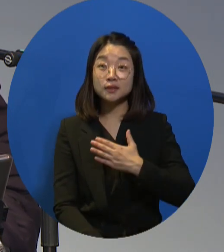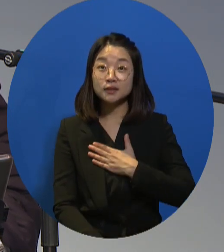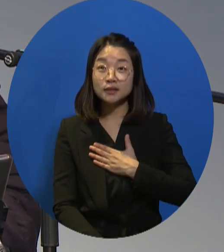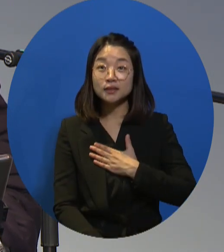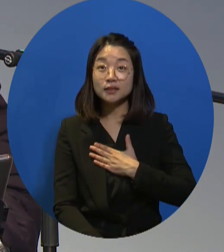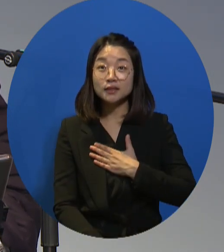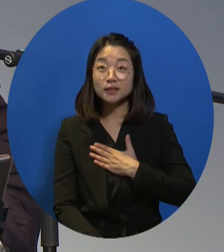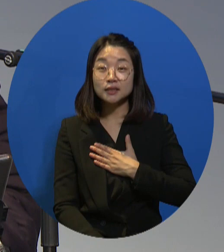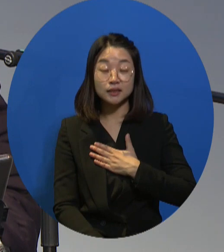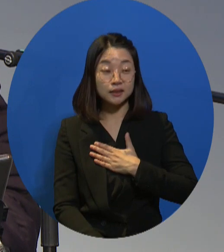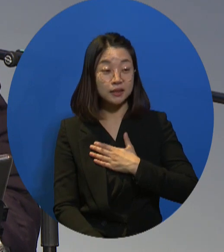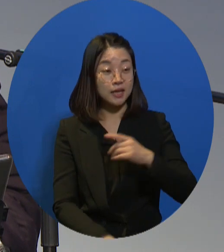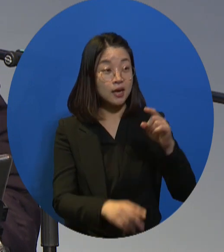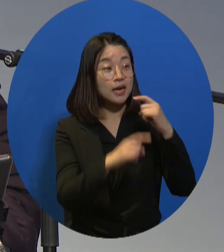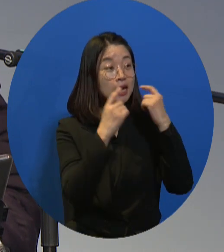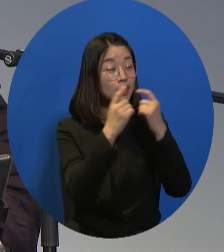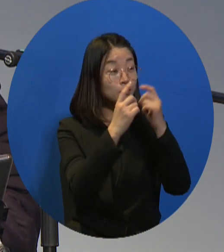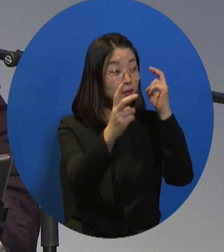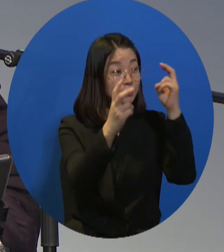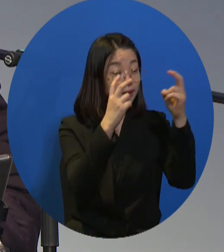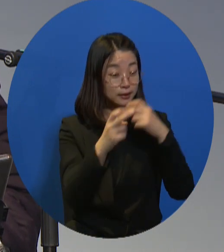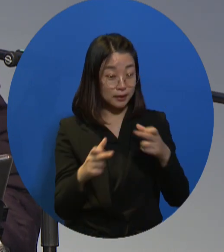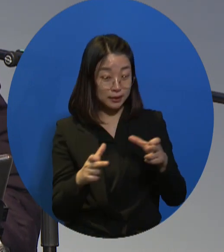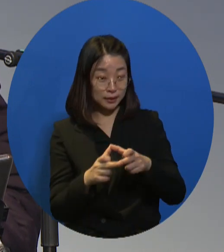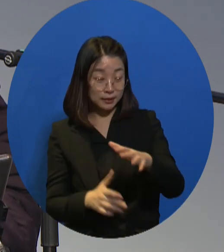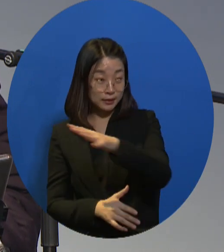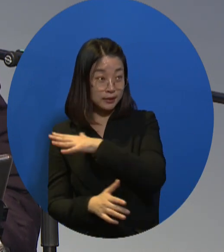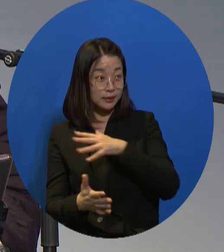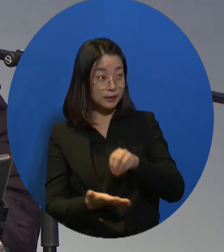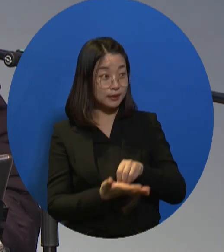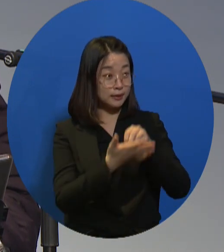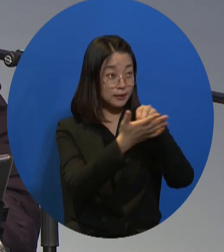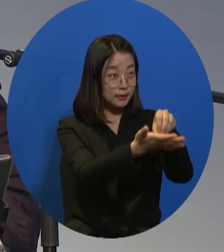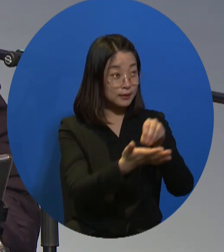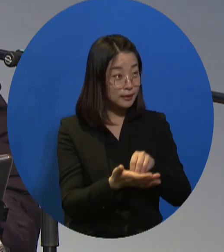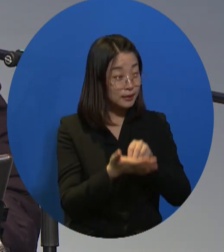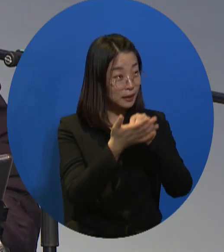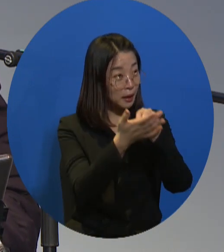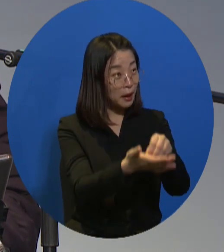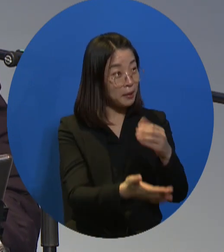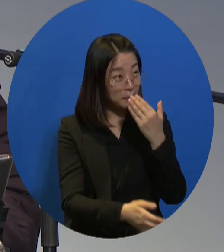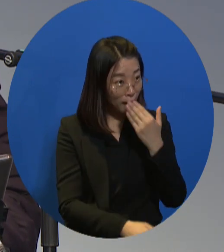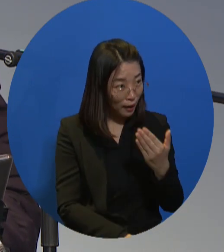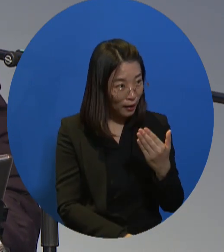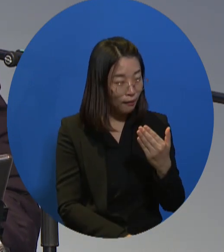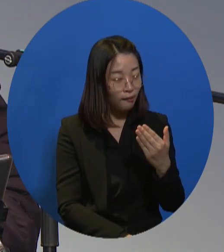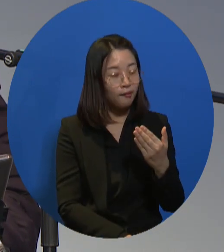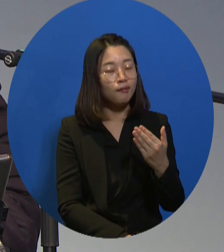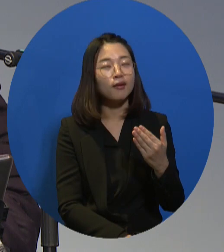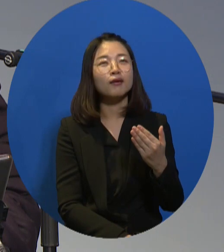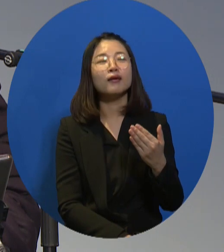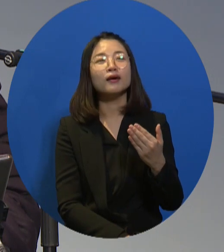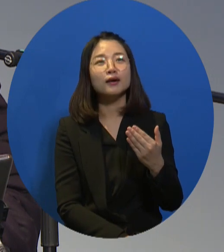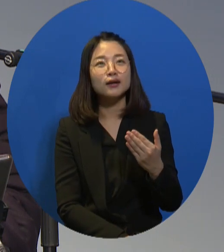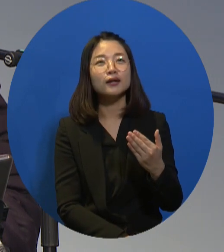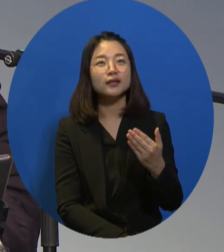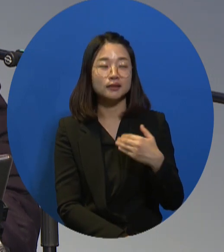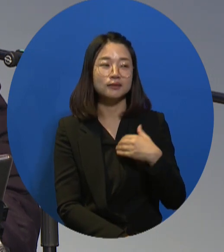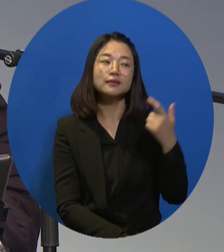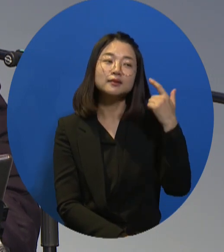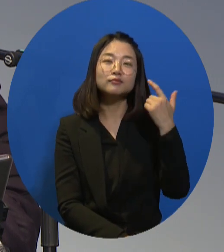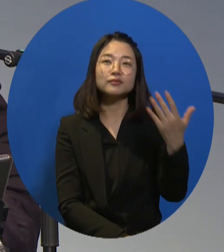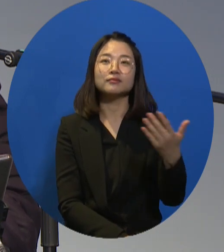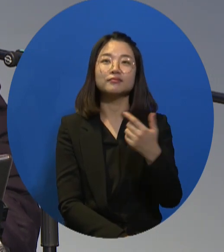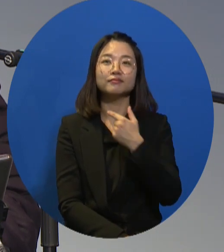And I really wonder if we can leave this to the hands of the private sector, private companies to create jobs